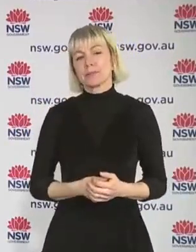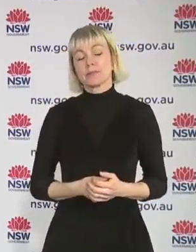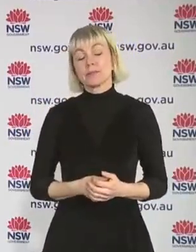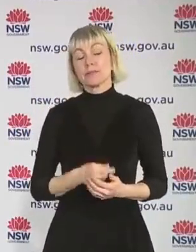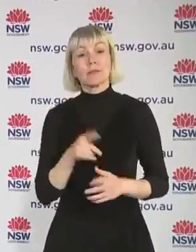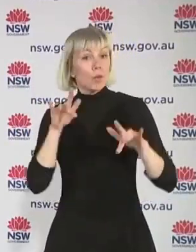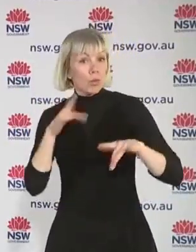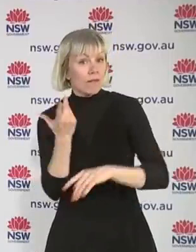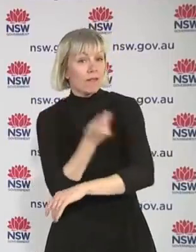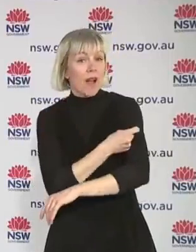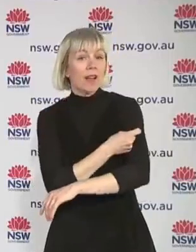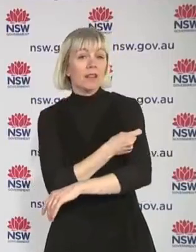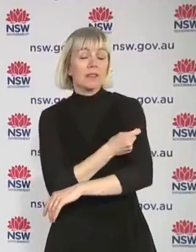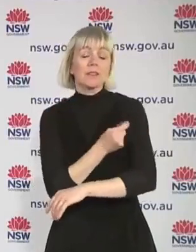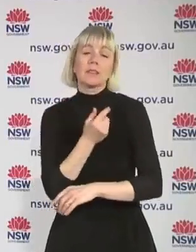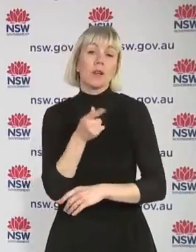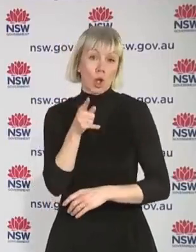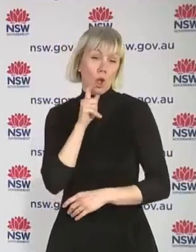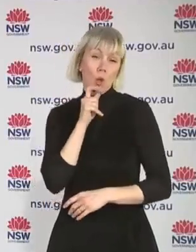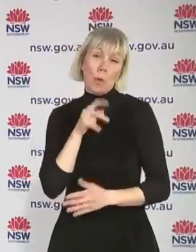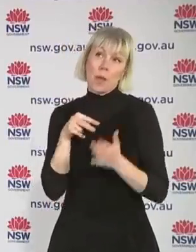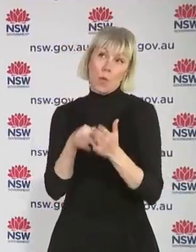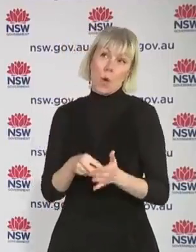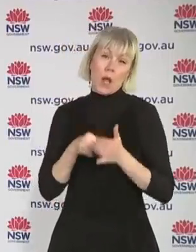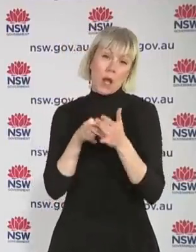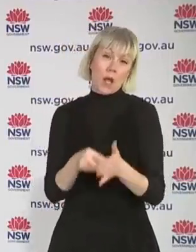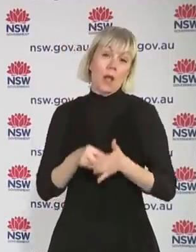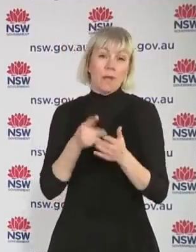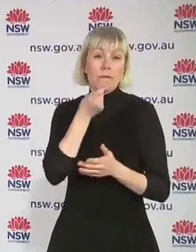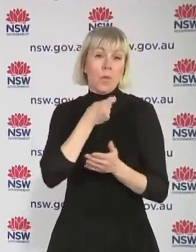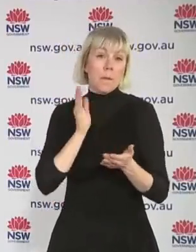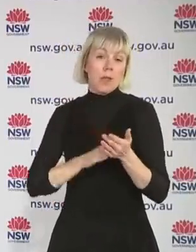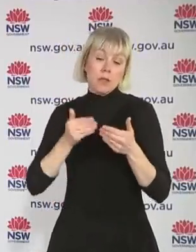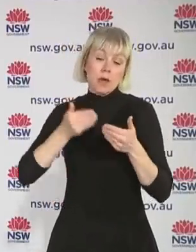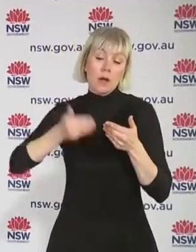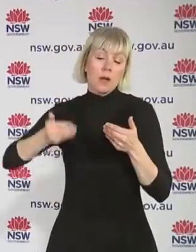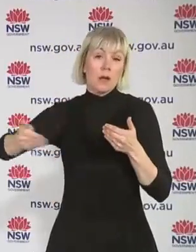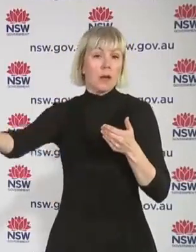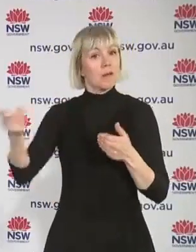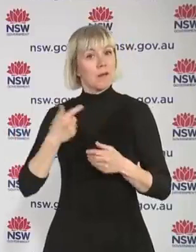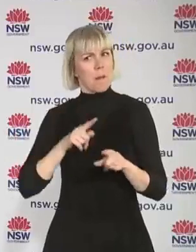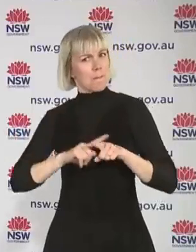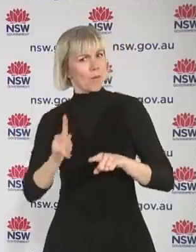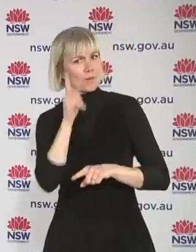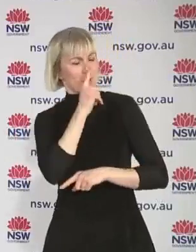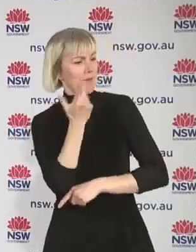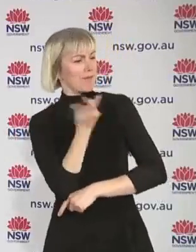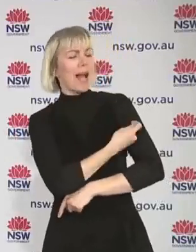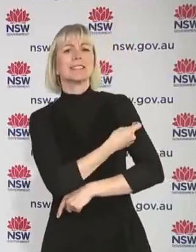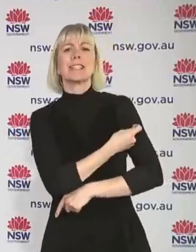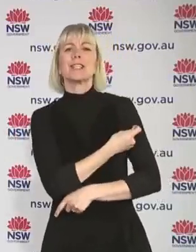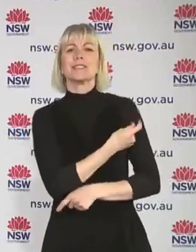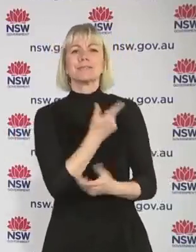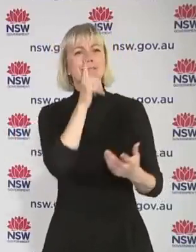several months before you can do anything. I mean, most of us who are fully vaccinated will be able to participate in community life,